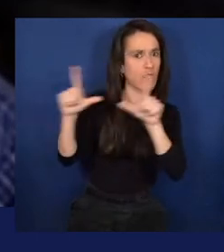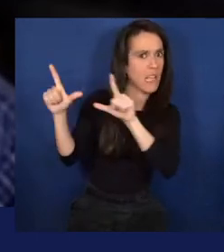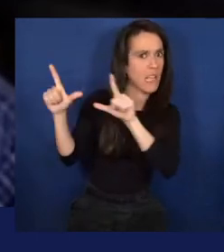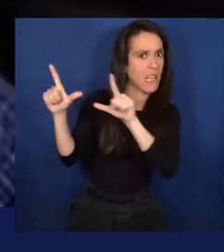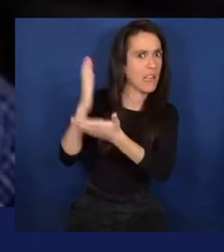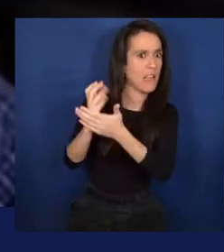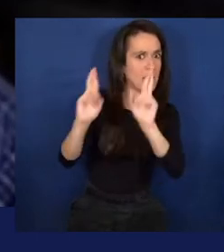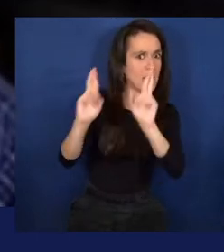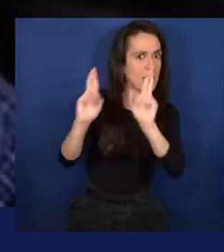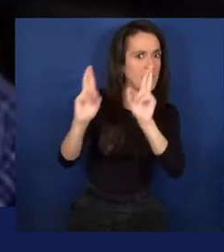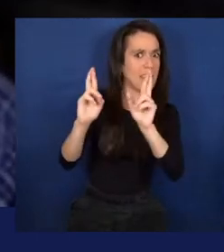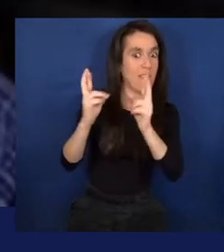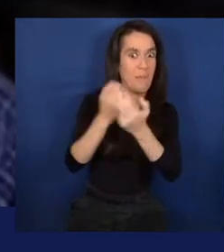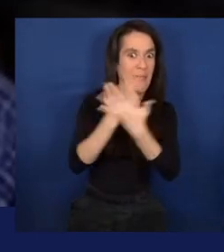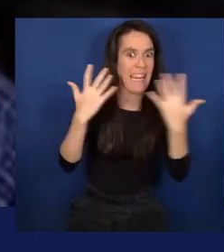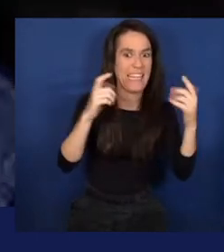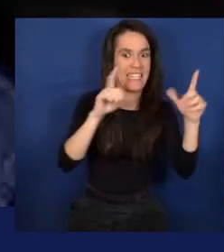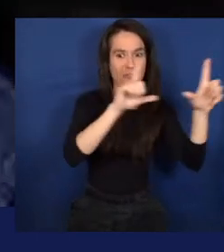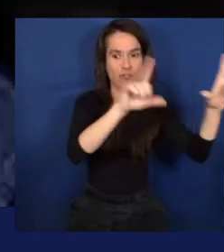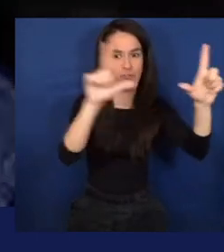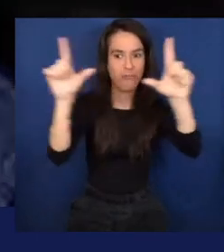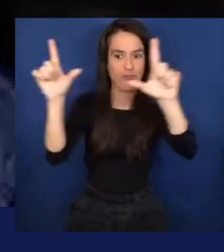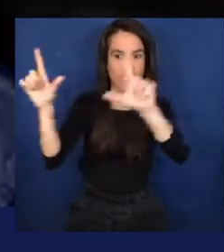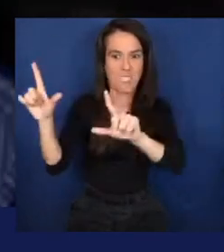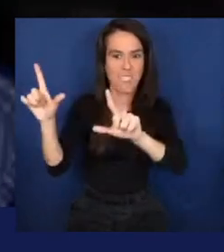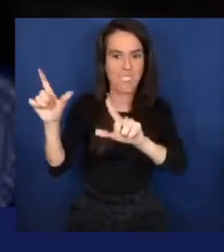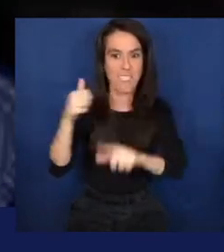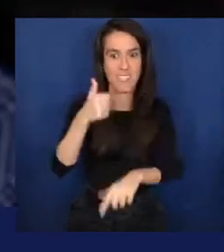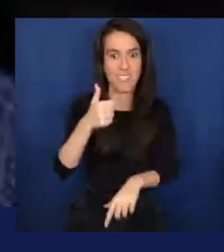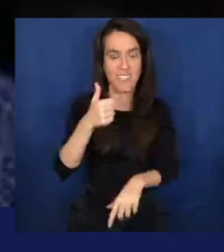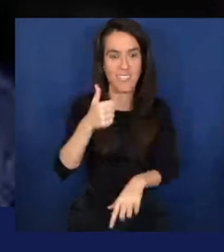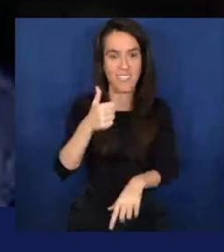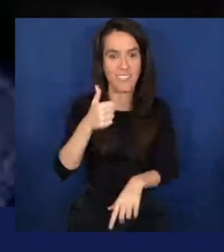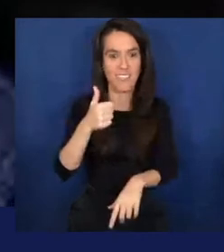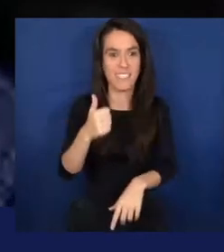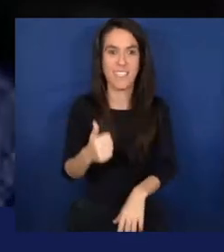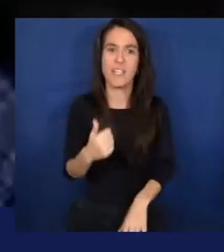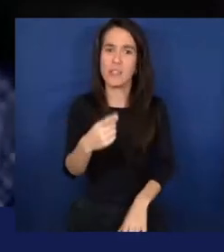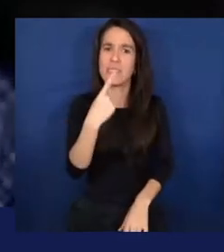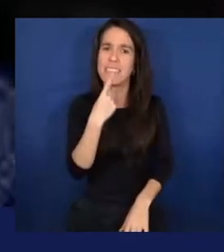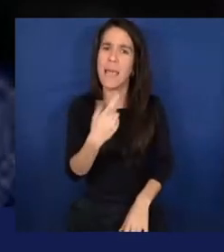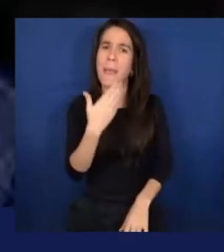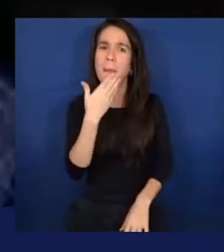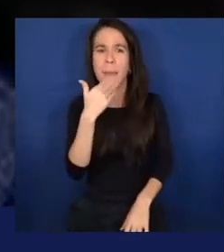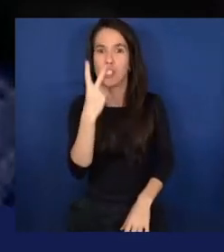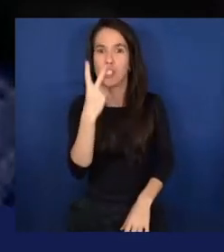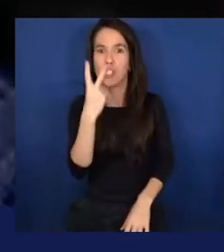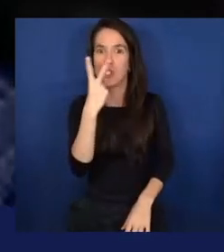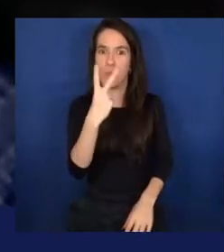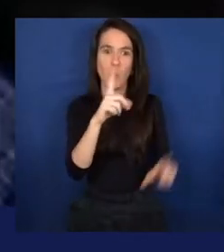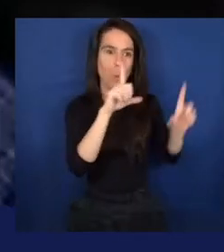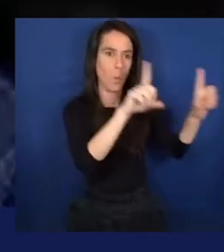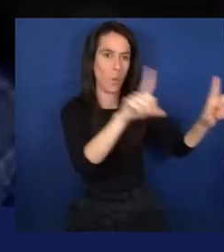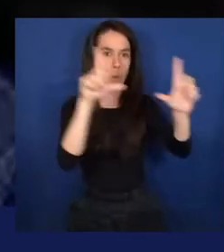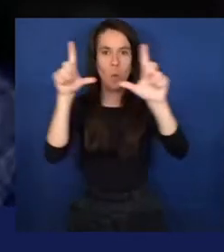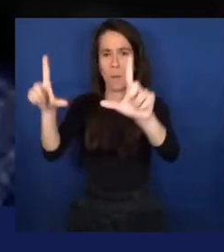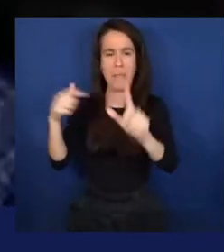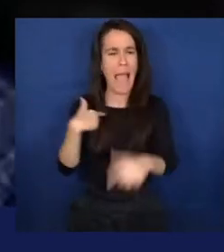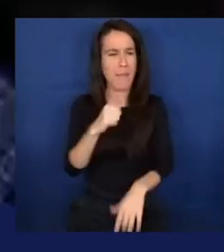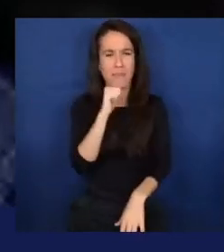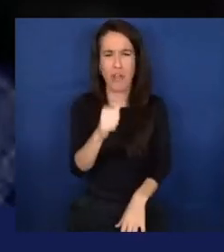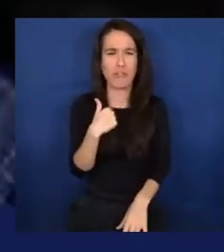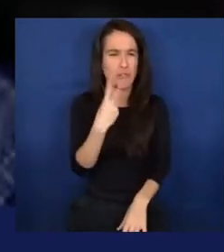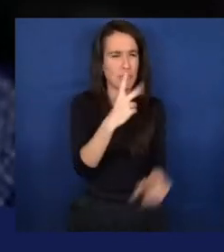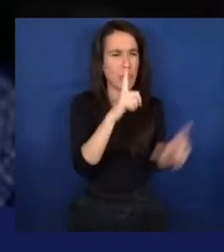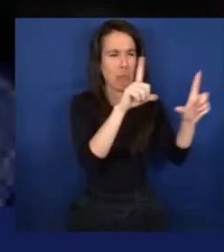because there are many. I know you recommended we have two monitors, but I'm not a two-monitor kind of guy, really, so